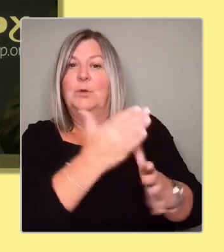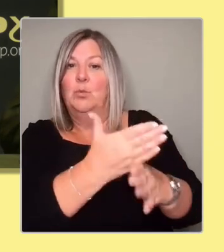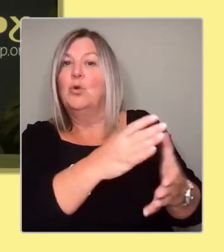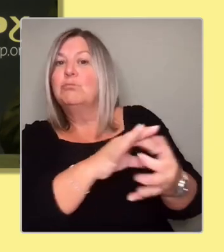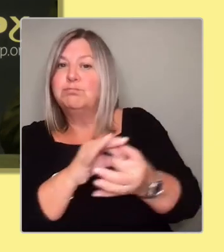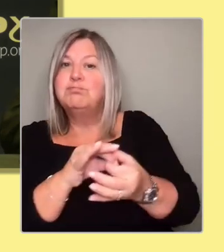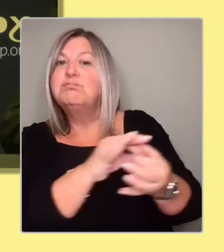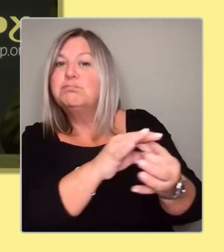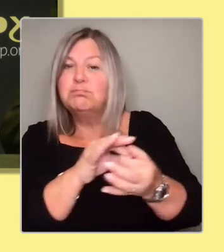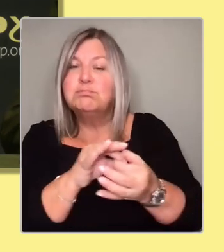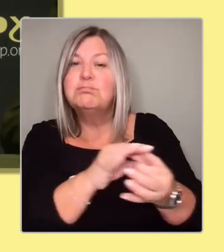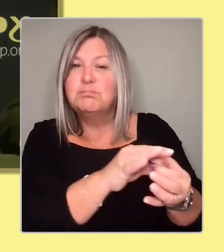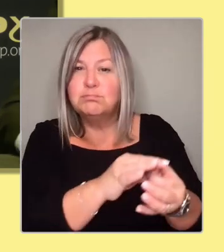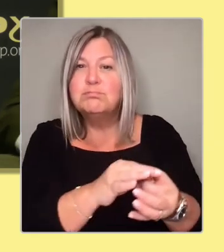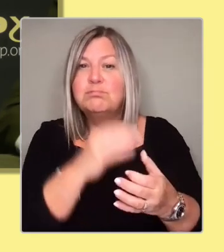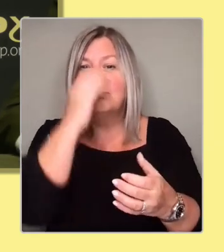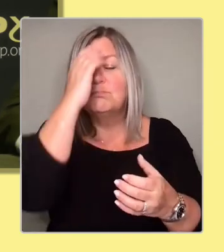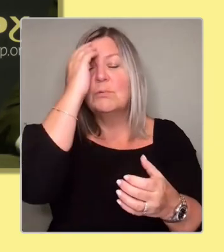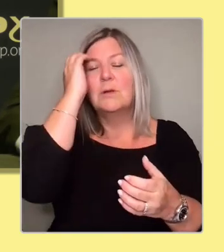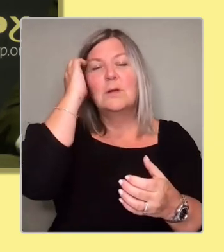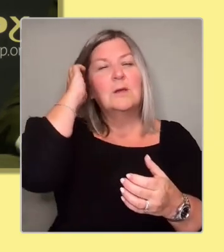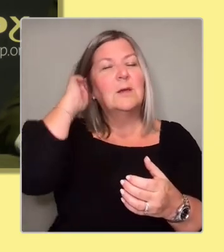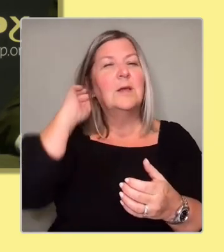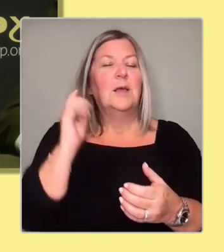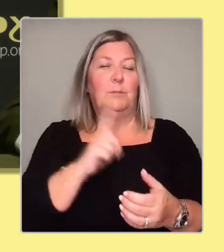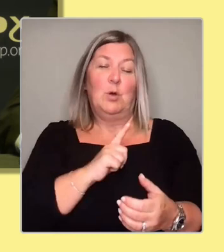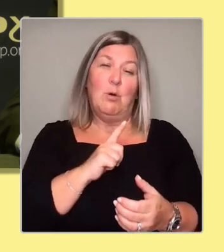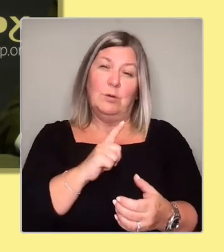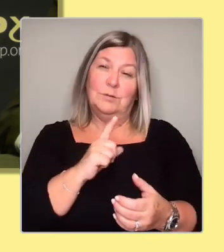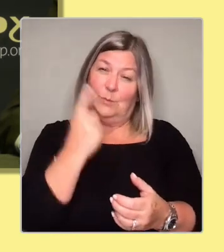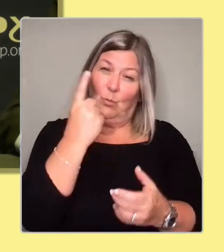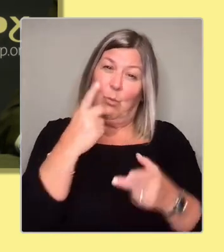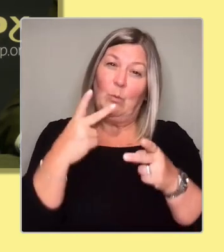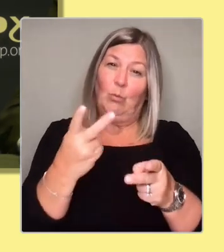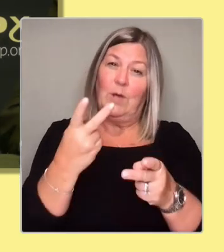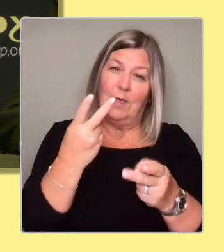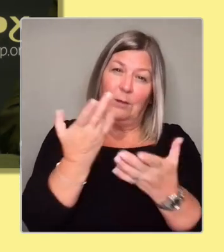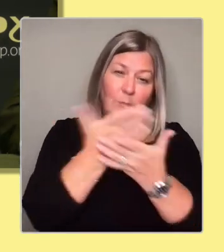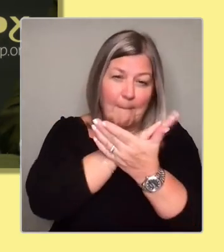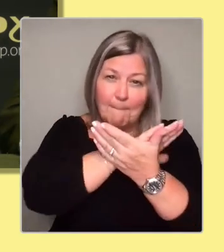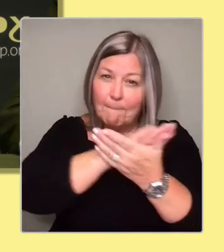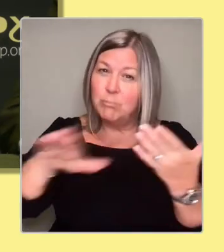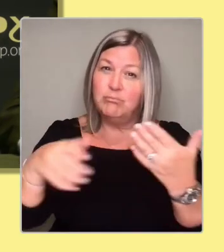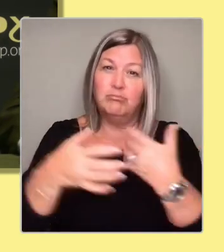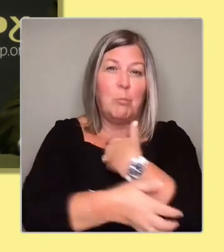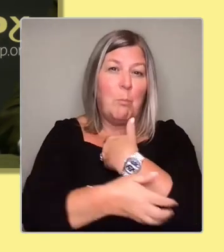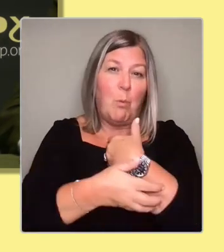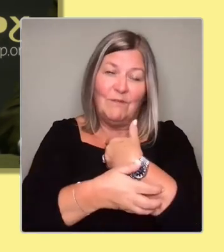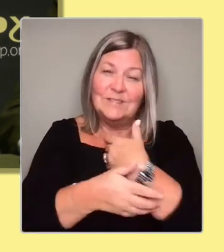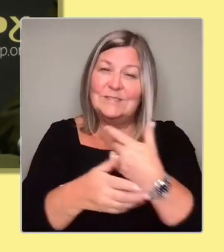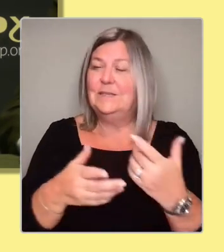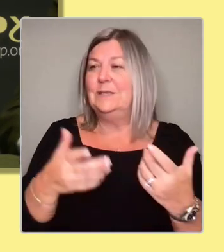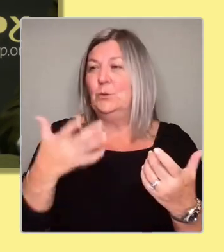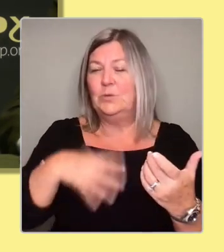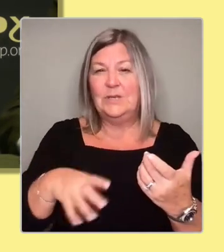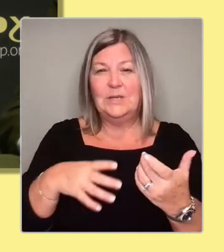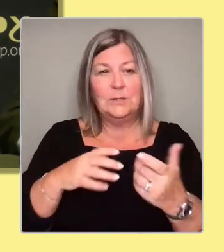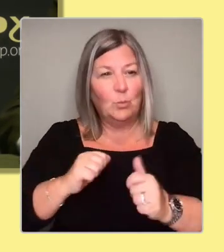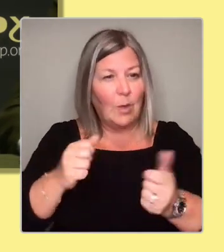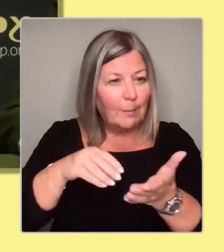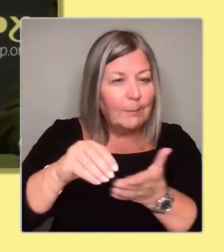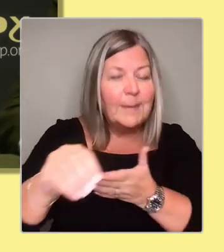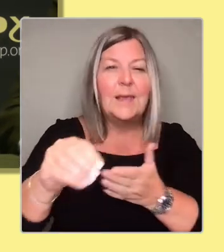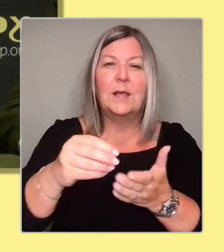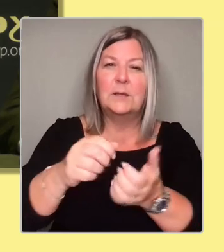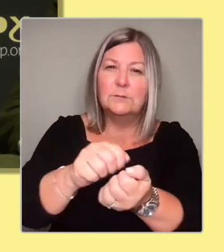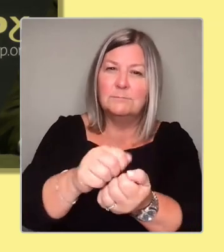way that we can eradicate poverty through the creation of well-paid, secure jobs and raising the funding to then reinvest in our